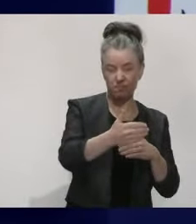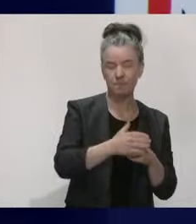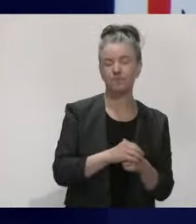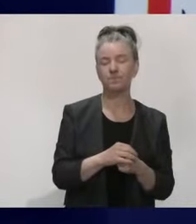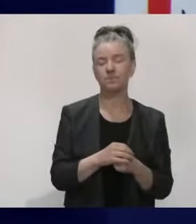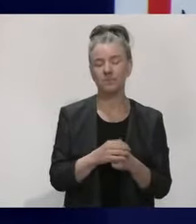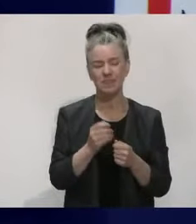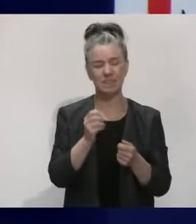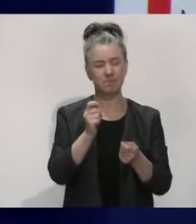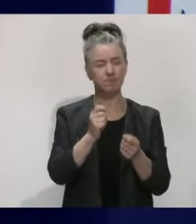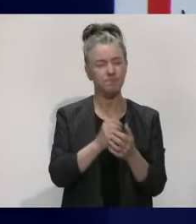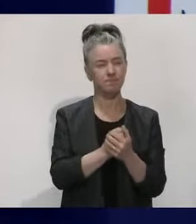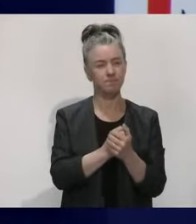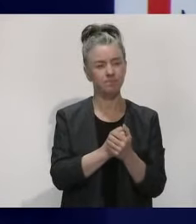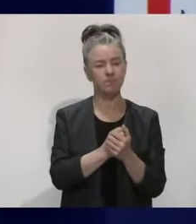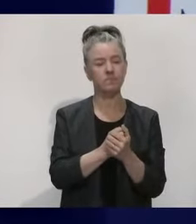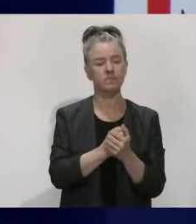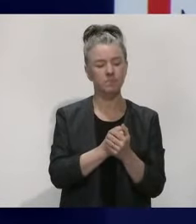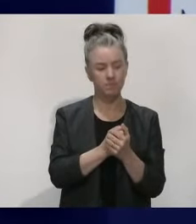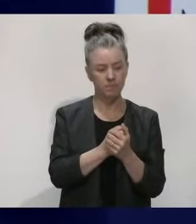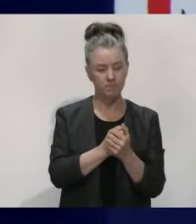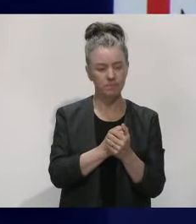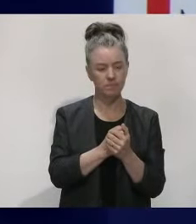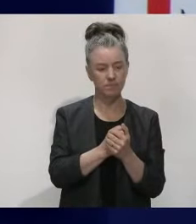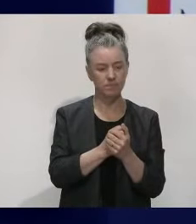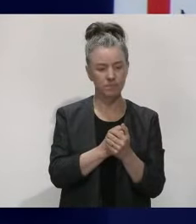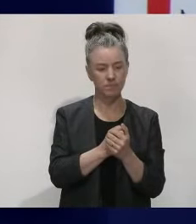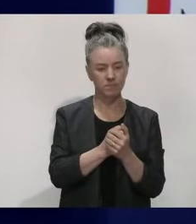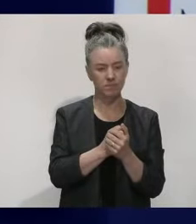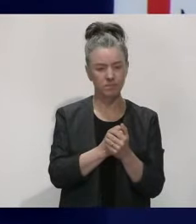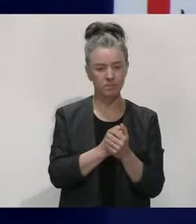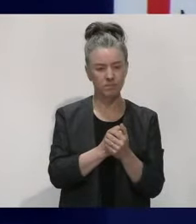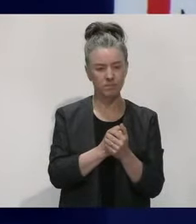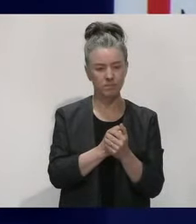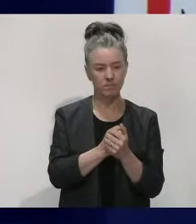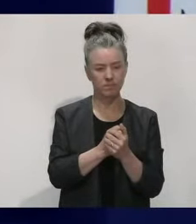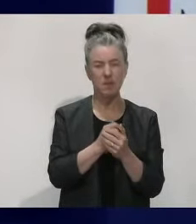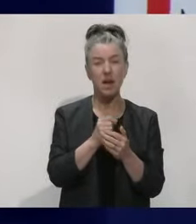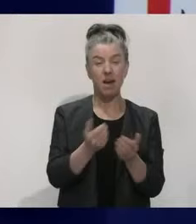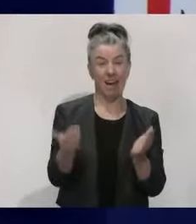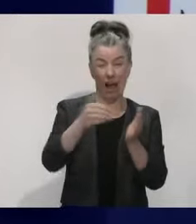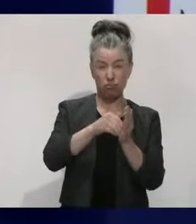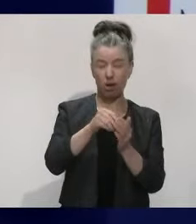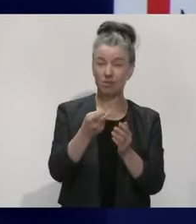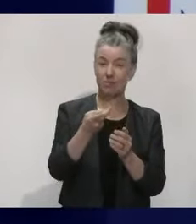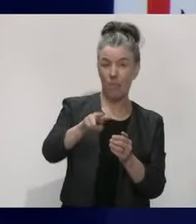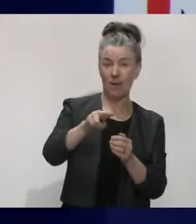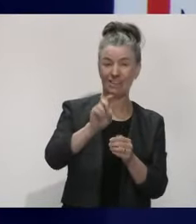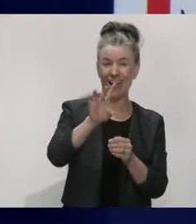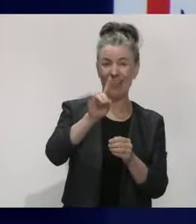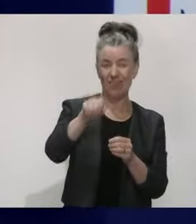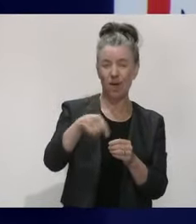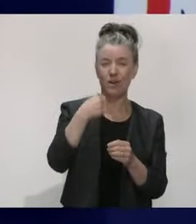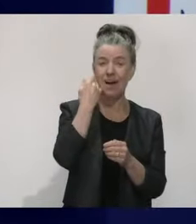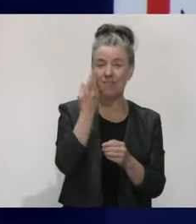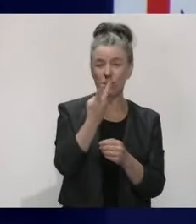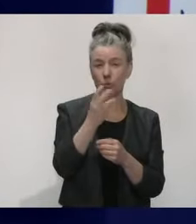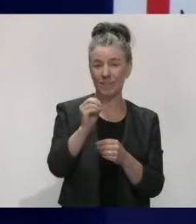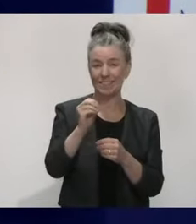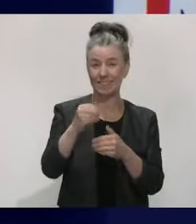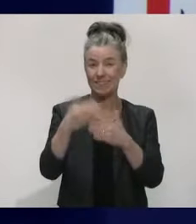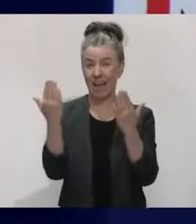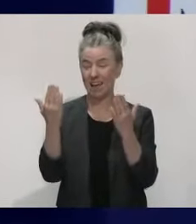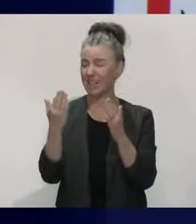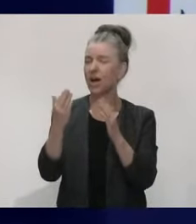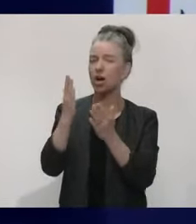occurred leading to the Auckland outbreak, this had doubled to about 10,000 every 20 days. And as of yesterday, the number of positive cases